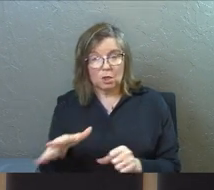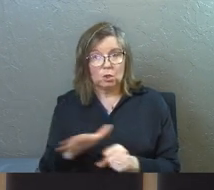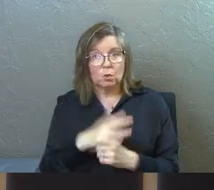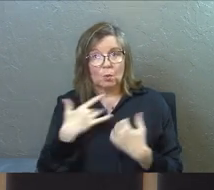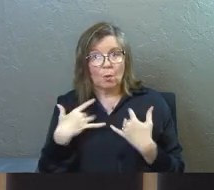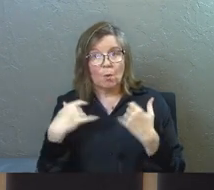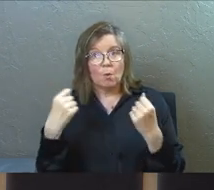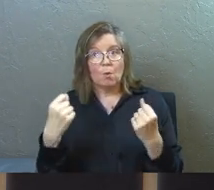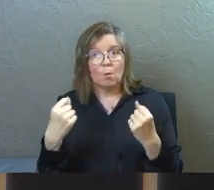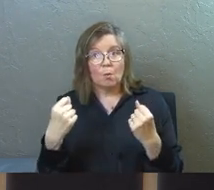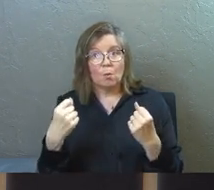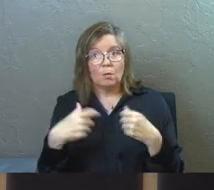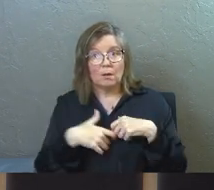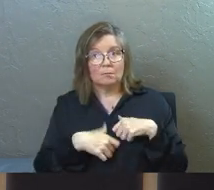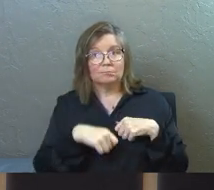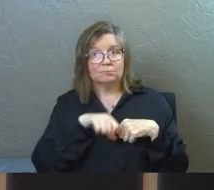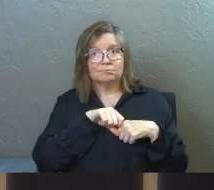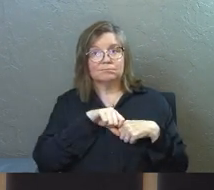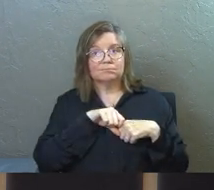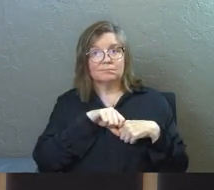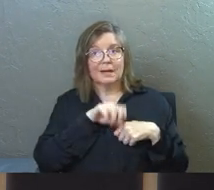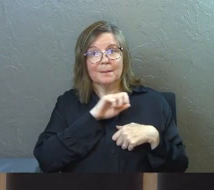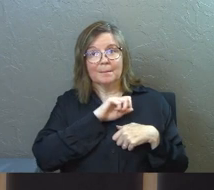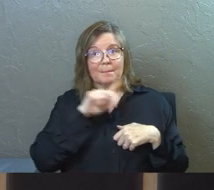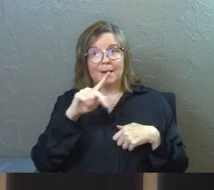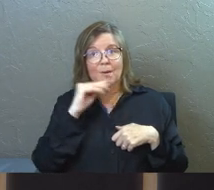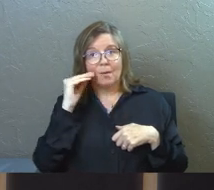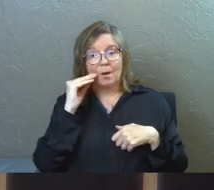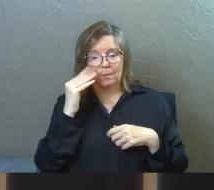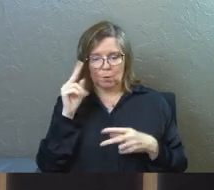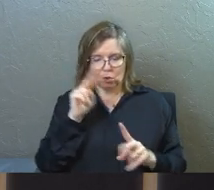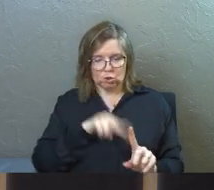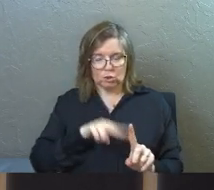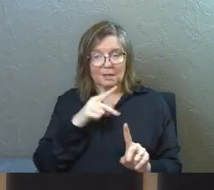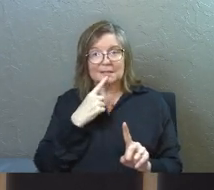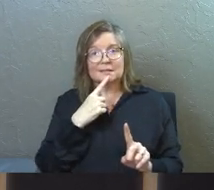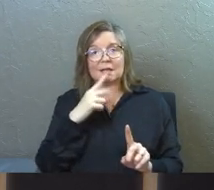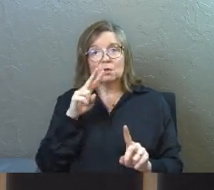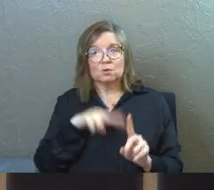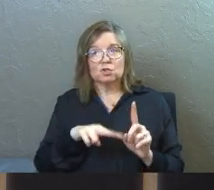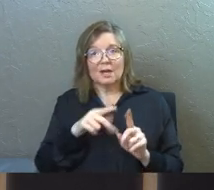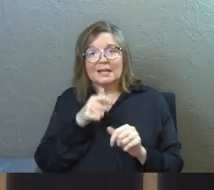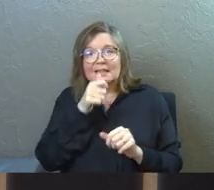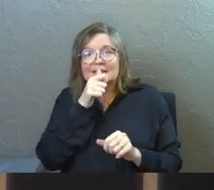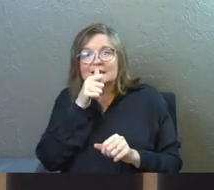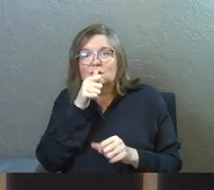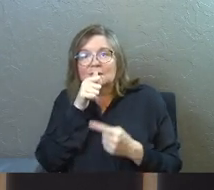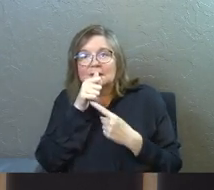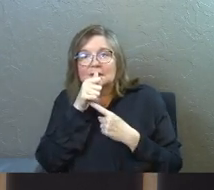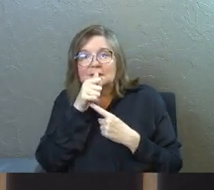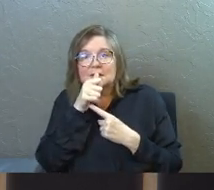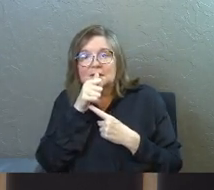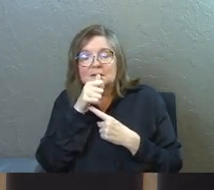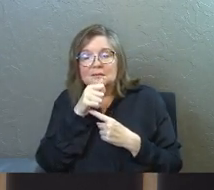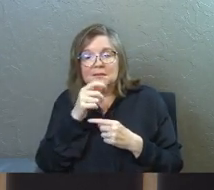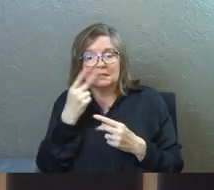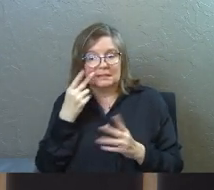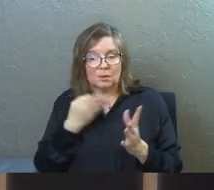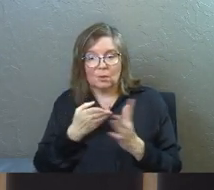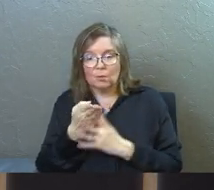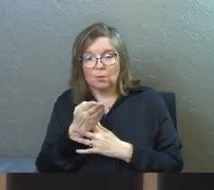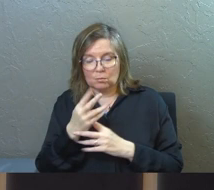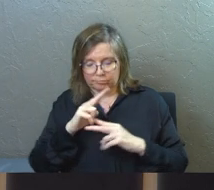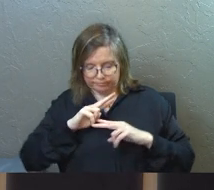whole and to bring you home? And when you are judged there, he says, he'll judge the secrets. He'll see